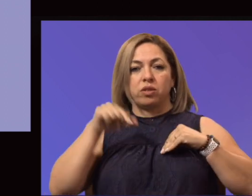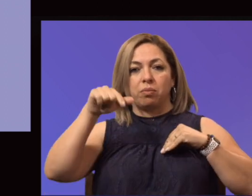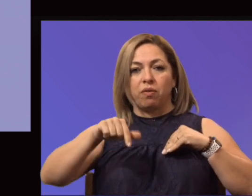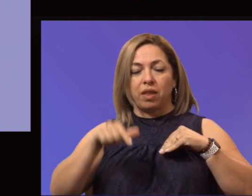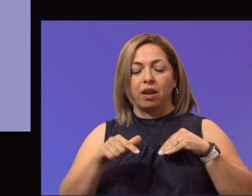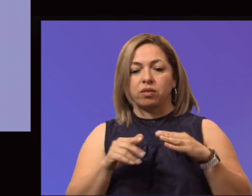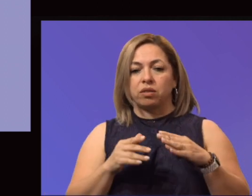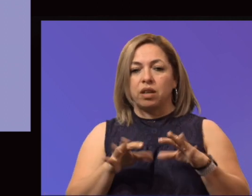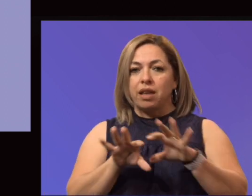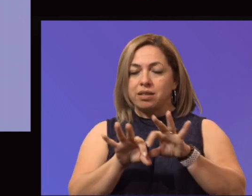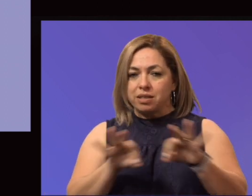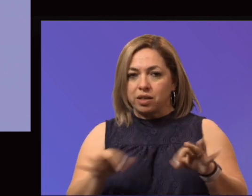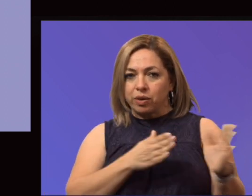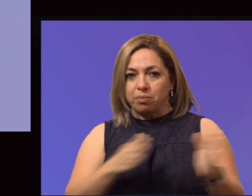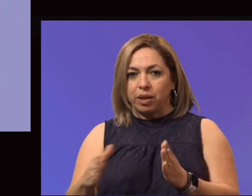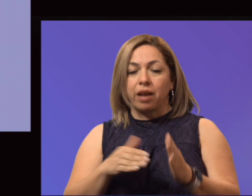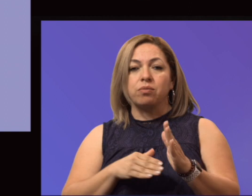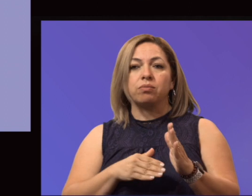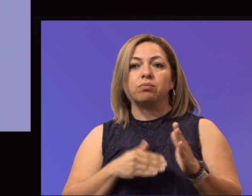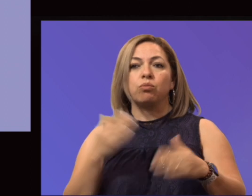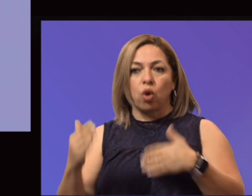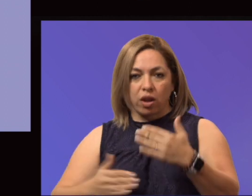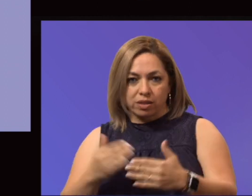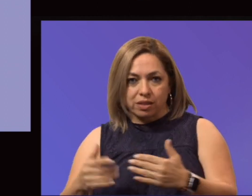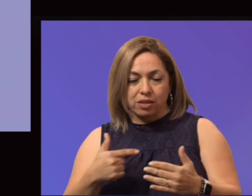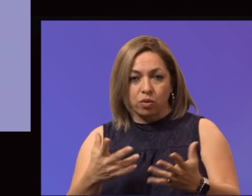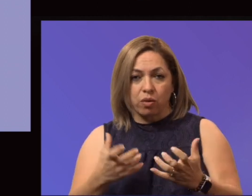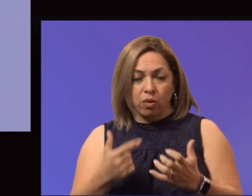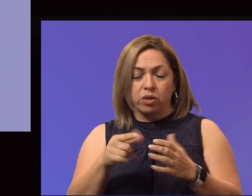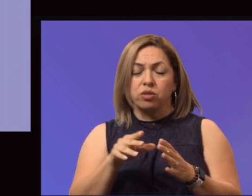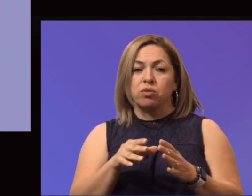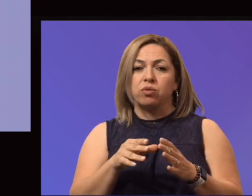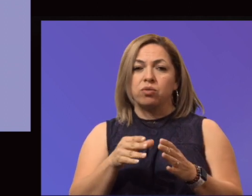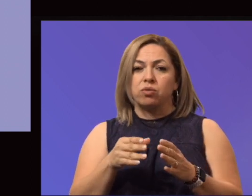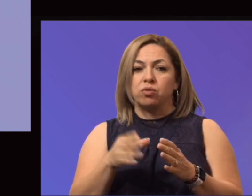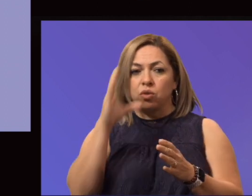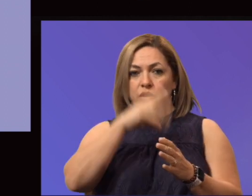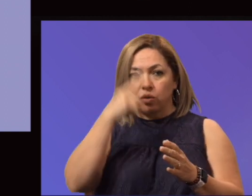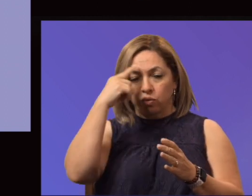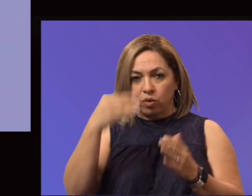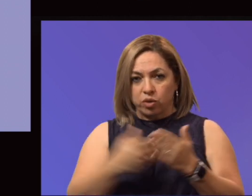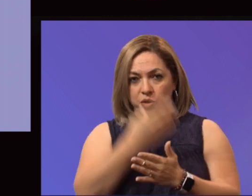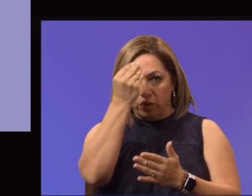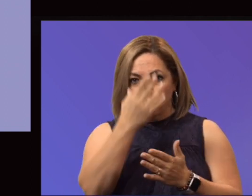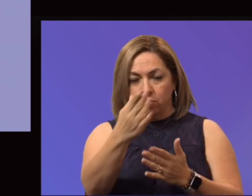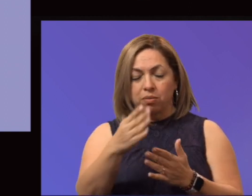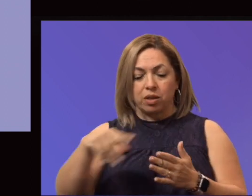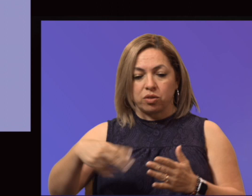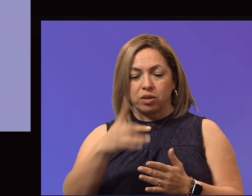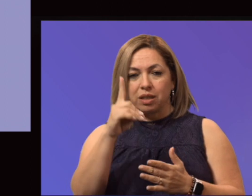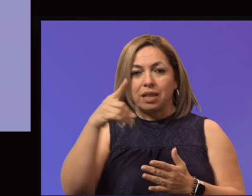And I encourage each of you to stay tuned for information about the QEP poster contest. But again, I want to thank Dr. Quiroas and her team